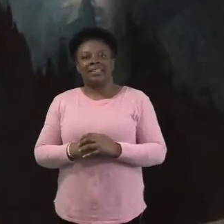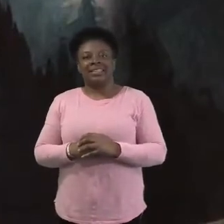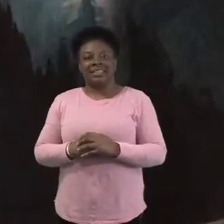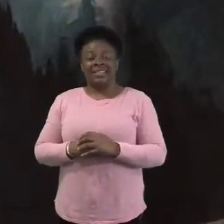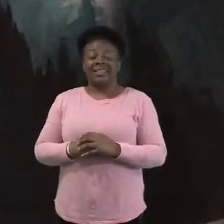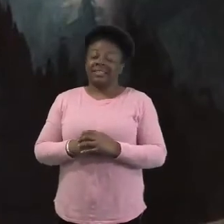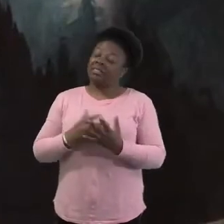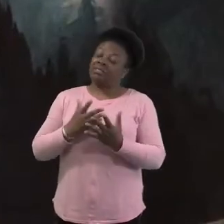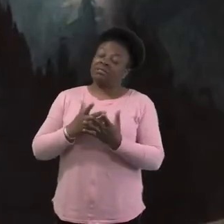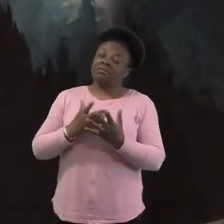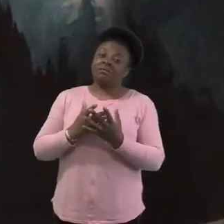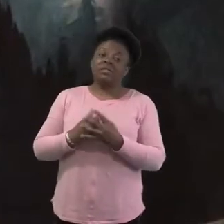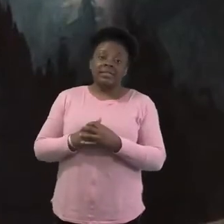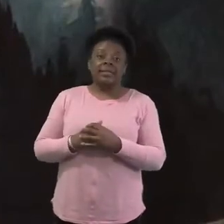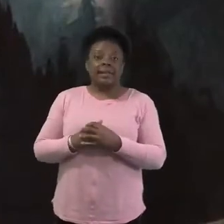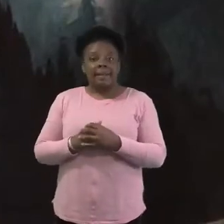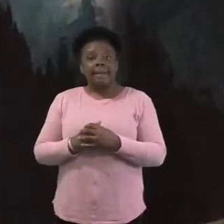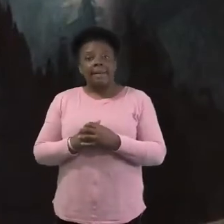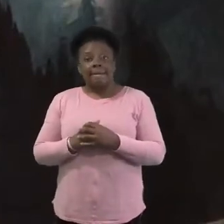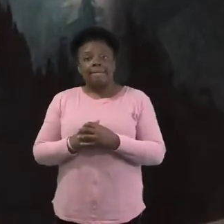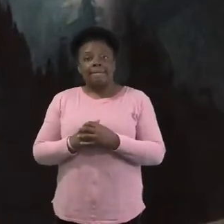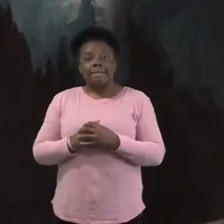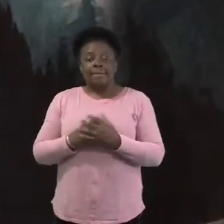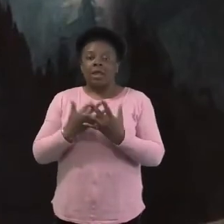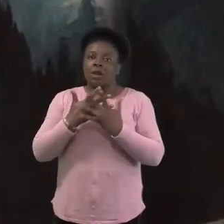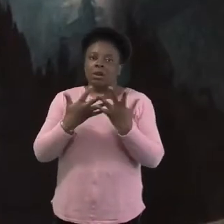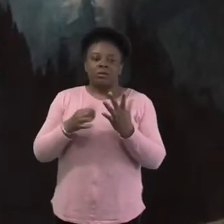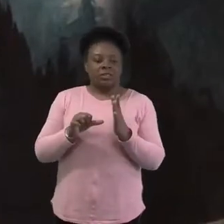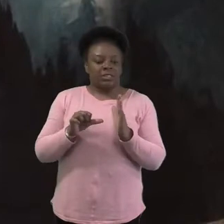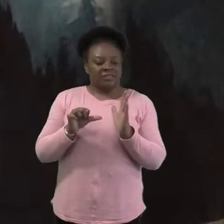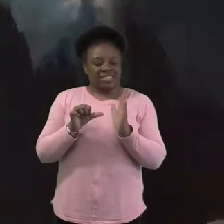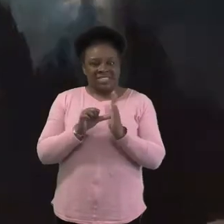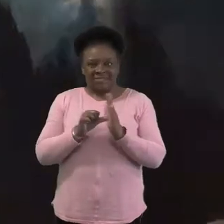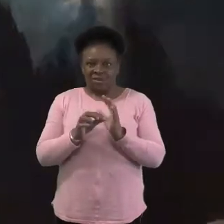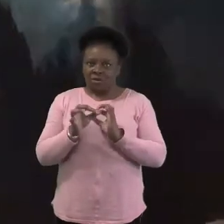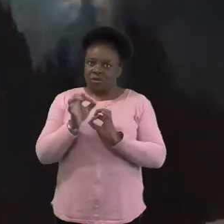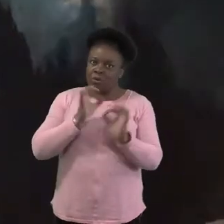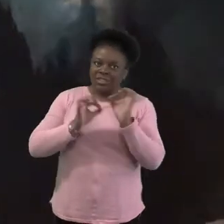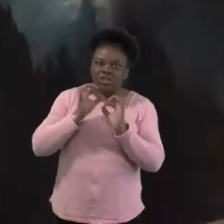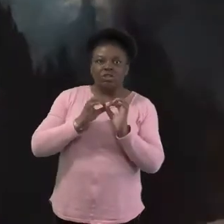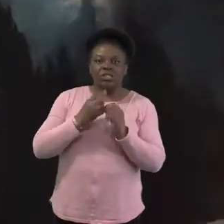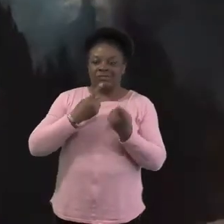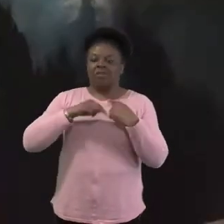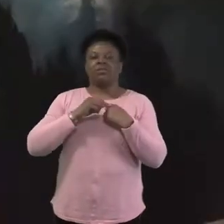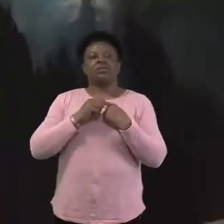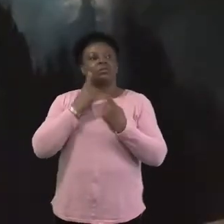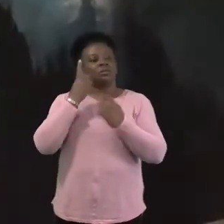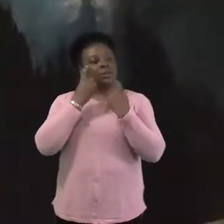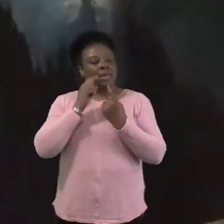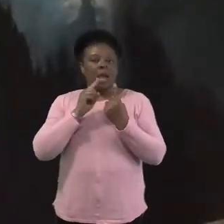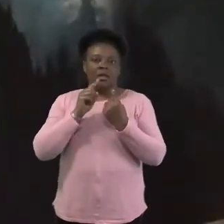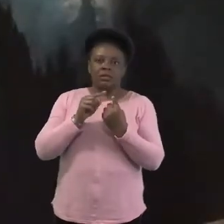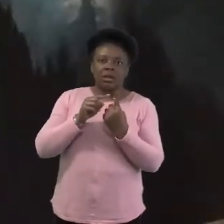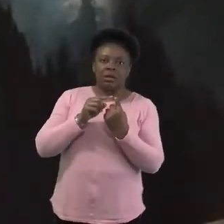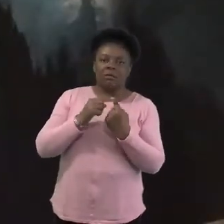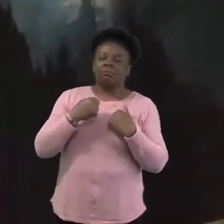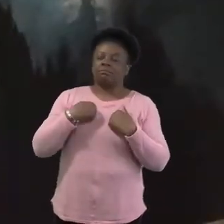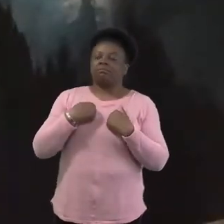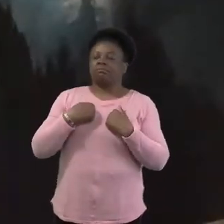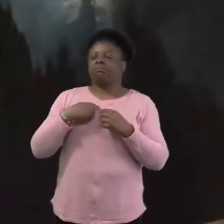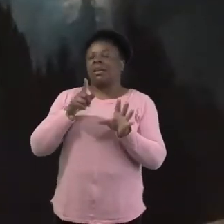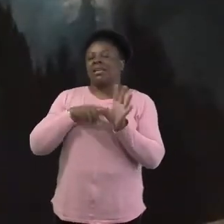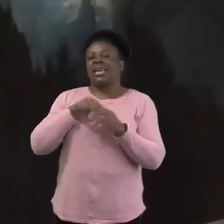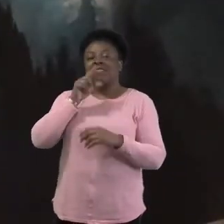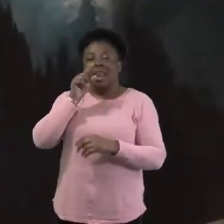um, uh, difficult questions to answer, uh, in myself. Um, at year 11, I just spent three to five years,